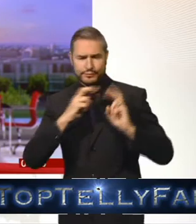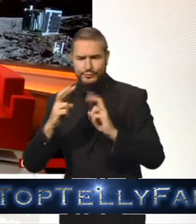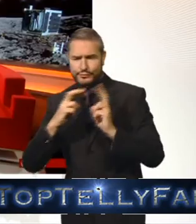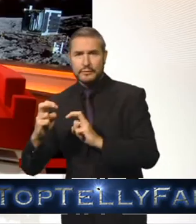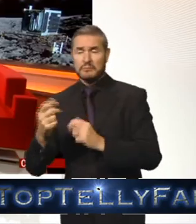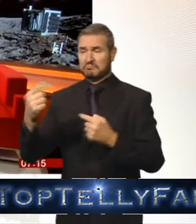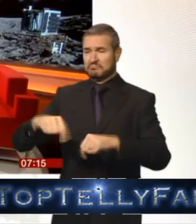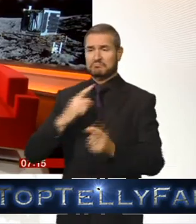thank you very much thank you